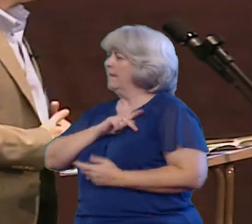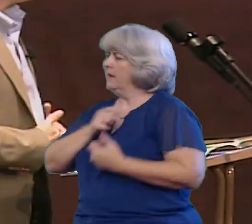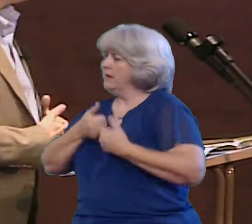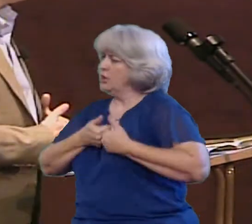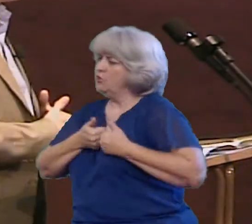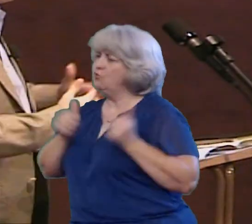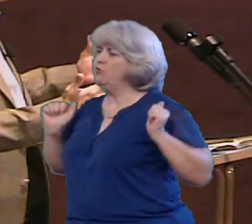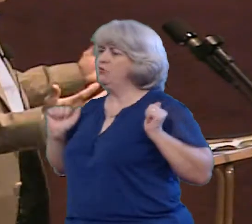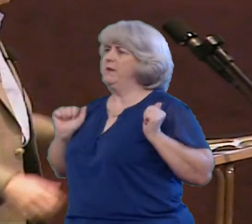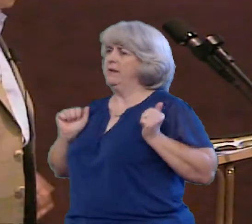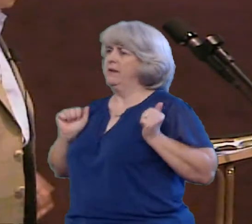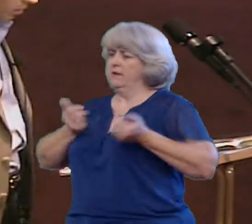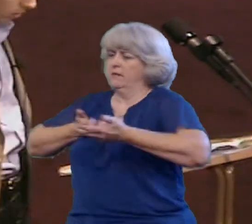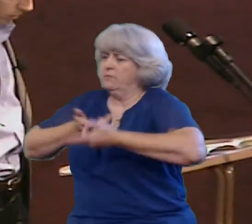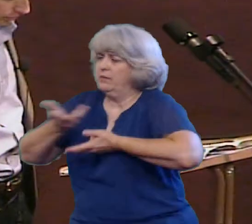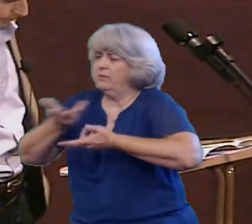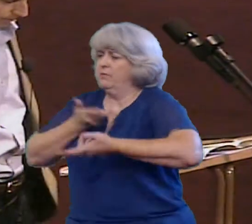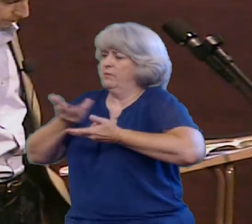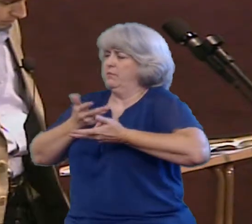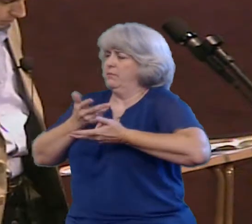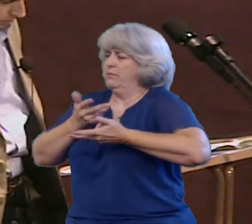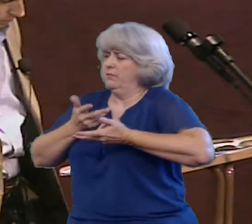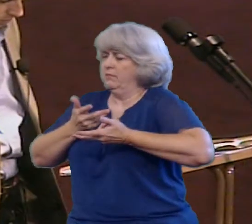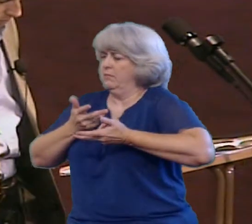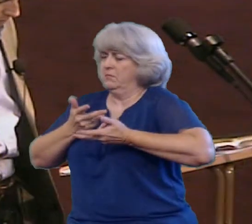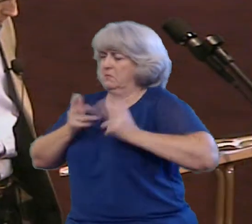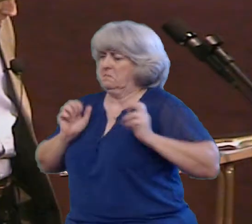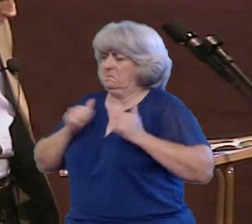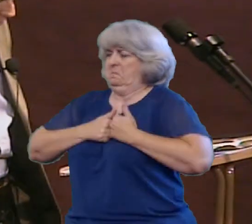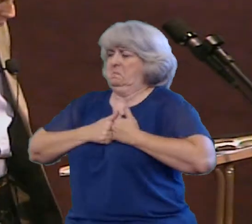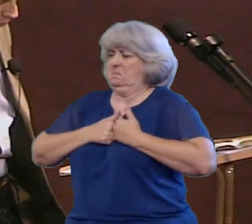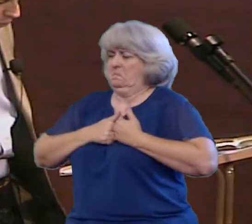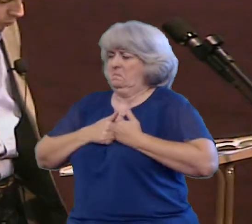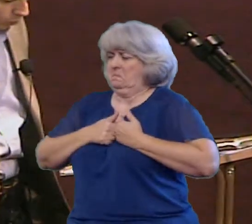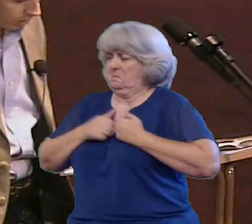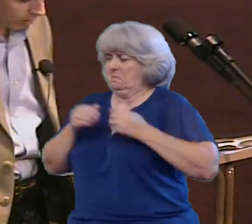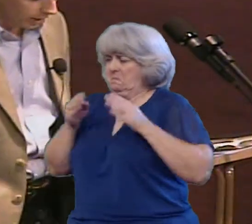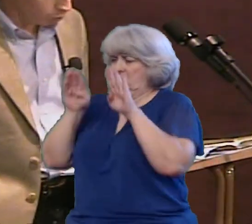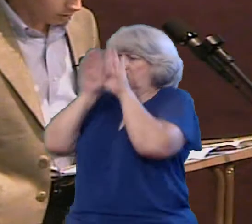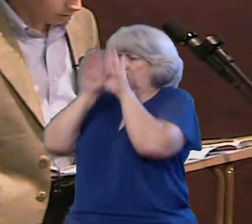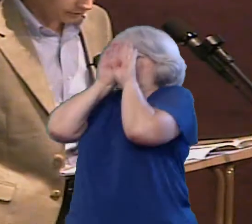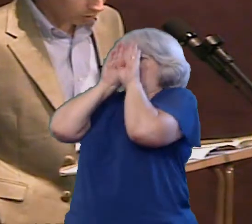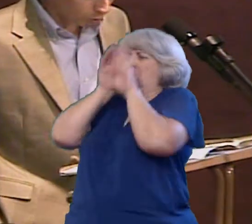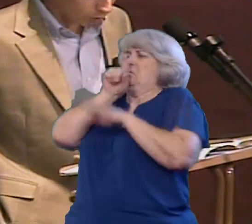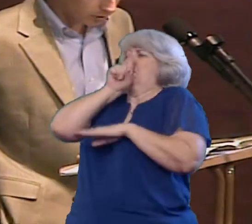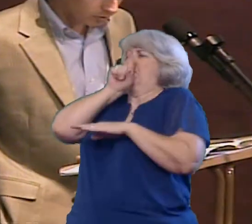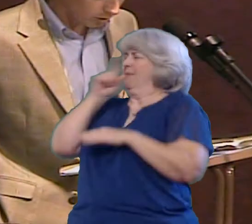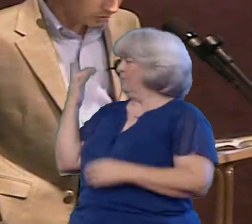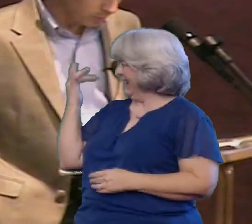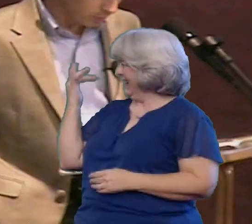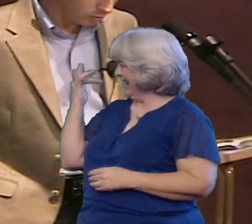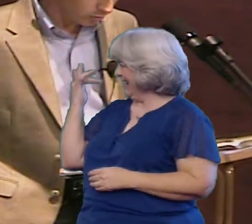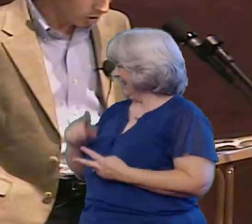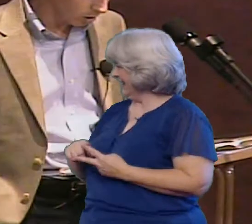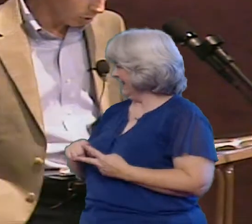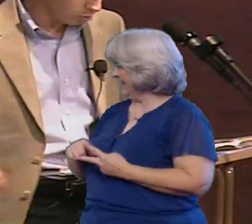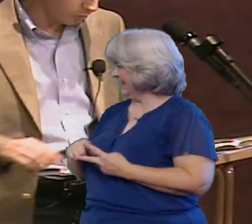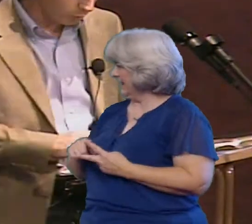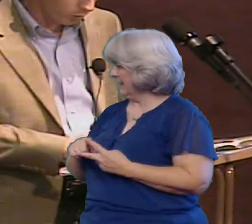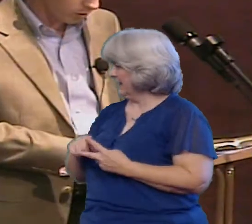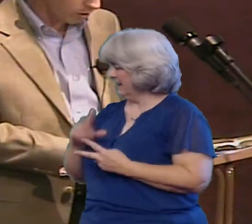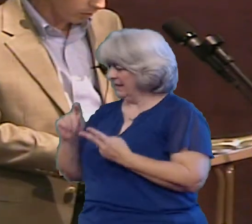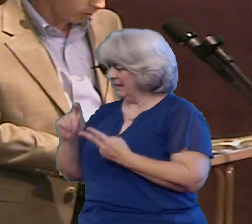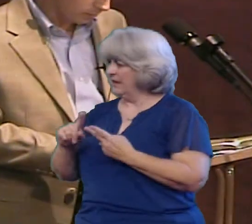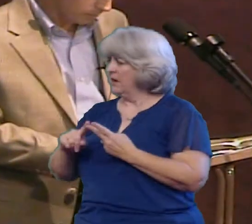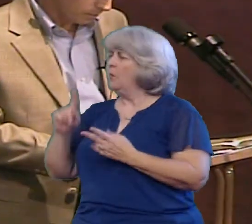Why can't we express our feelings to others? And then number two Is what fears or what concerns keep us from drawing closer